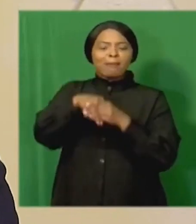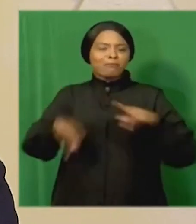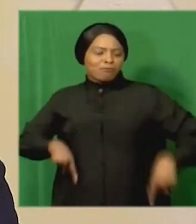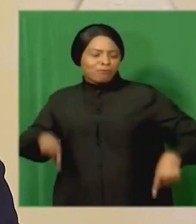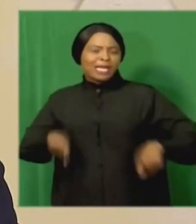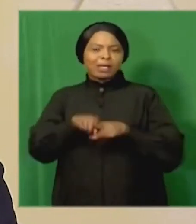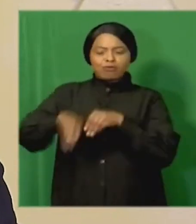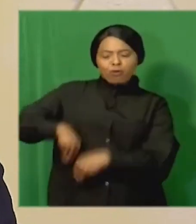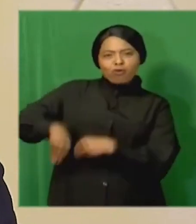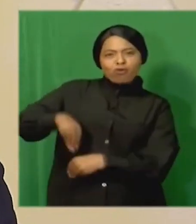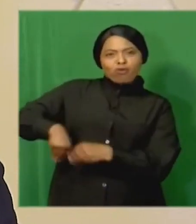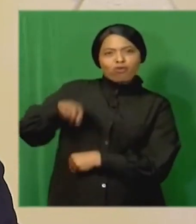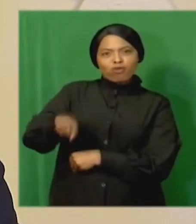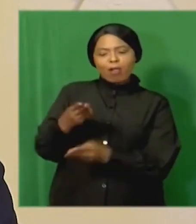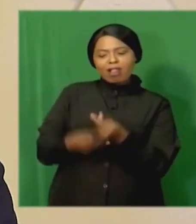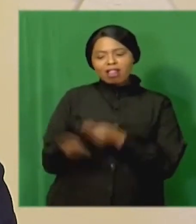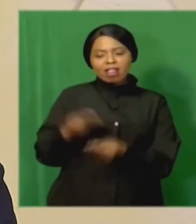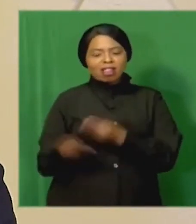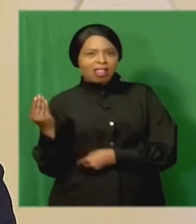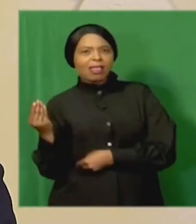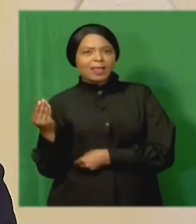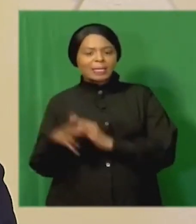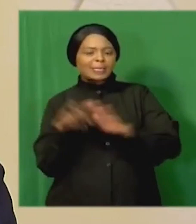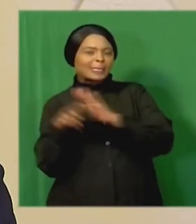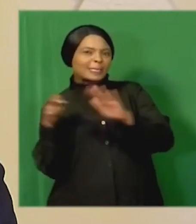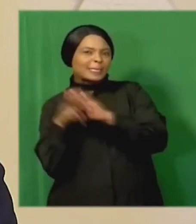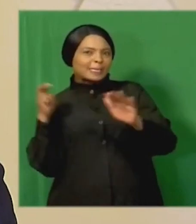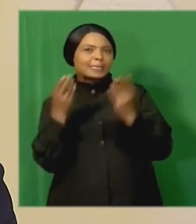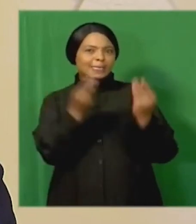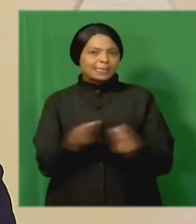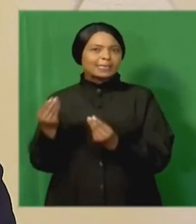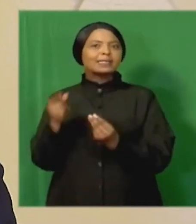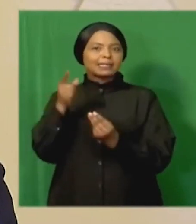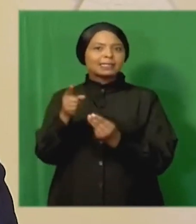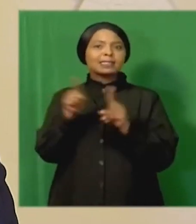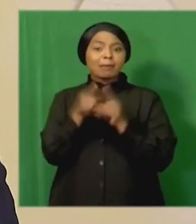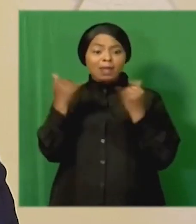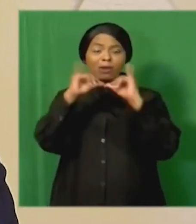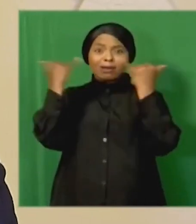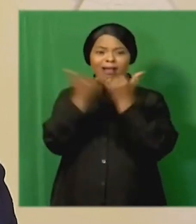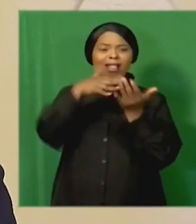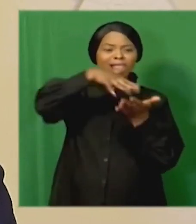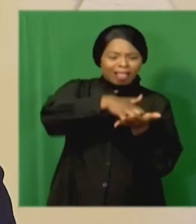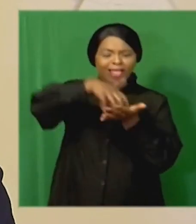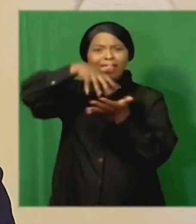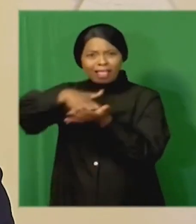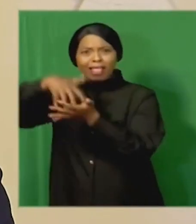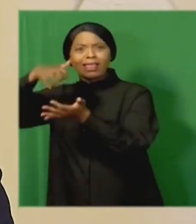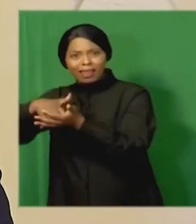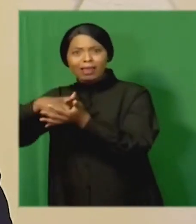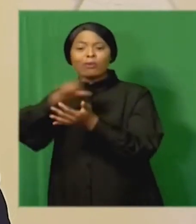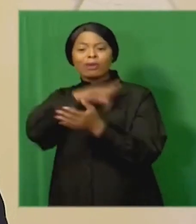fraud and money laundering but also in weakening institutions that stood in the way of state